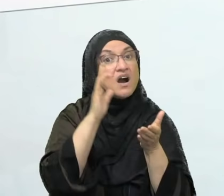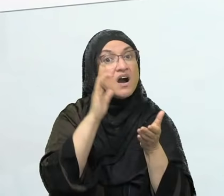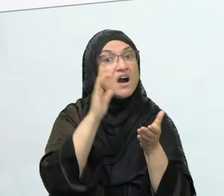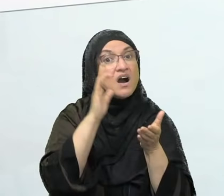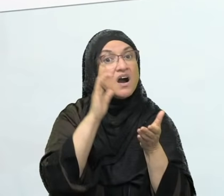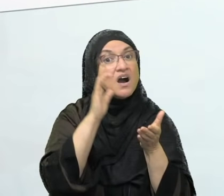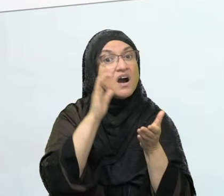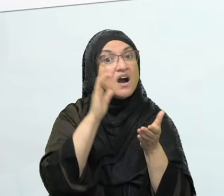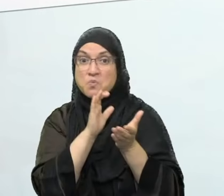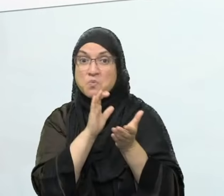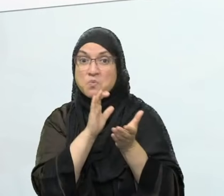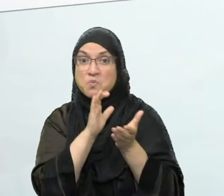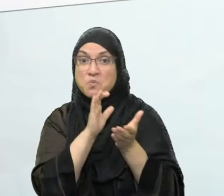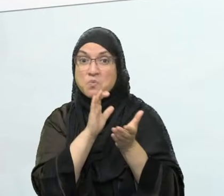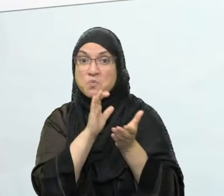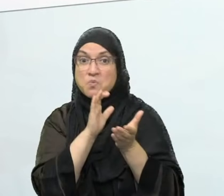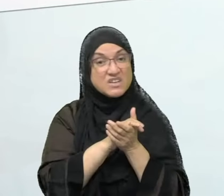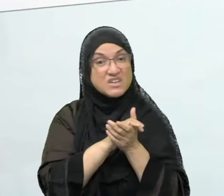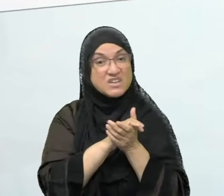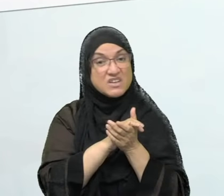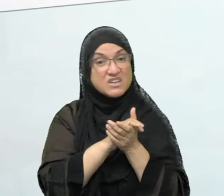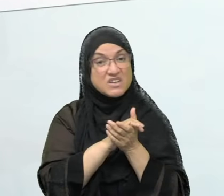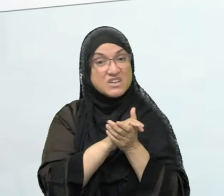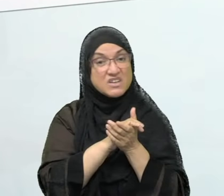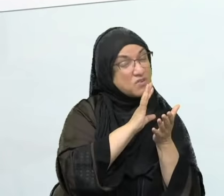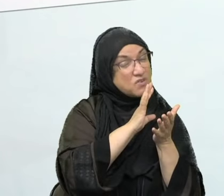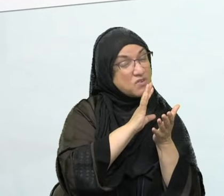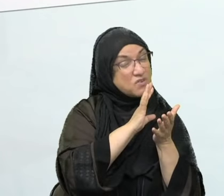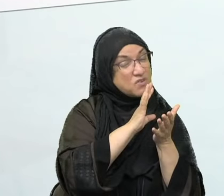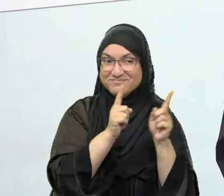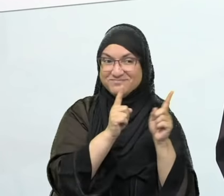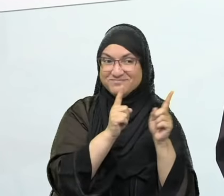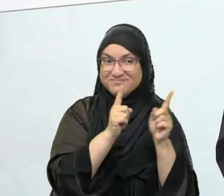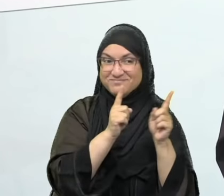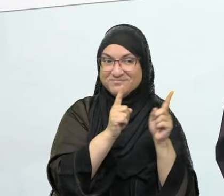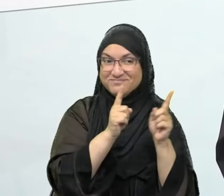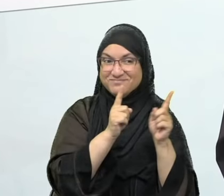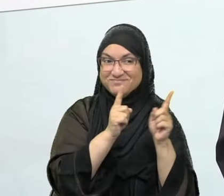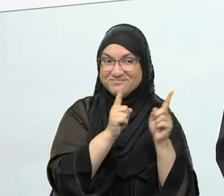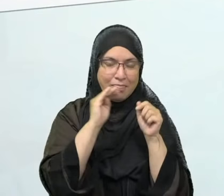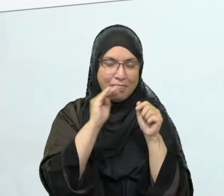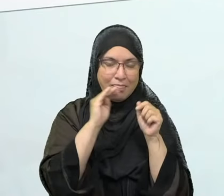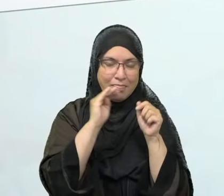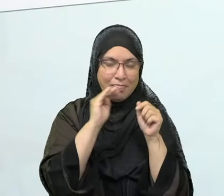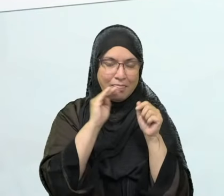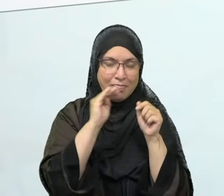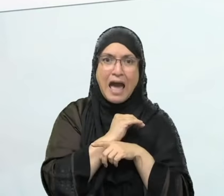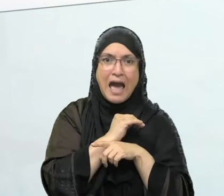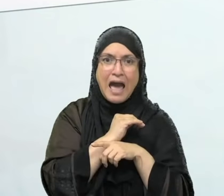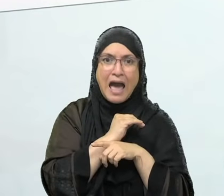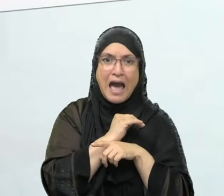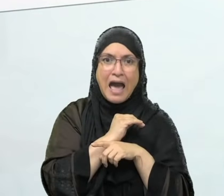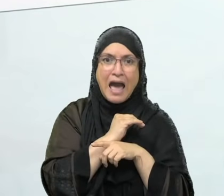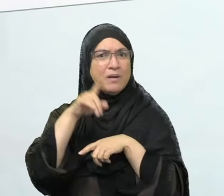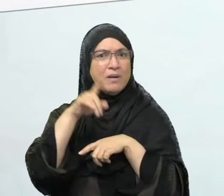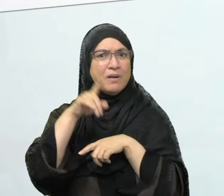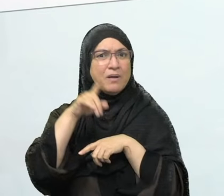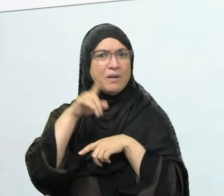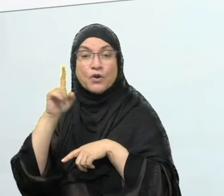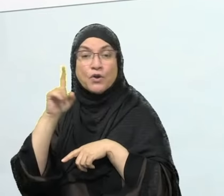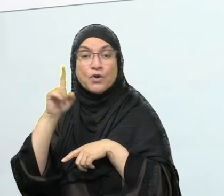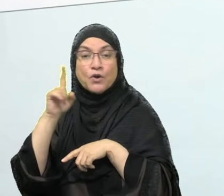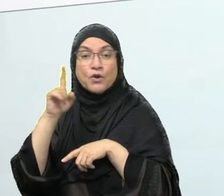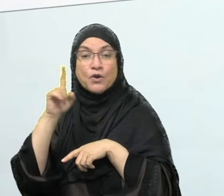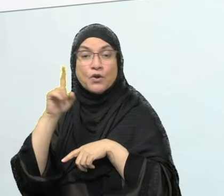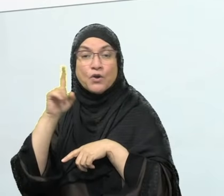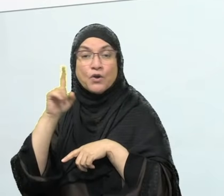mean you can lie to your spouse about where you were last night. Or you can lie to your spouse about what's really on, when they say, hey, who is, who are you, you can't lie